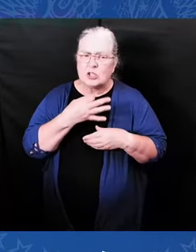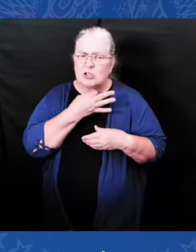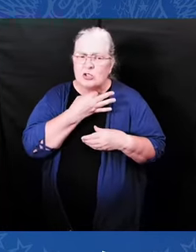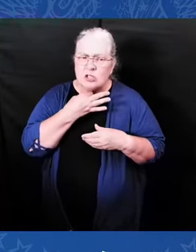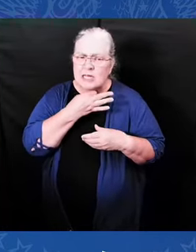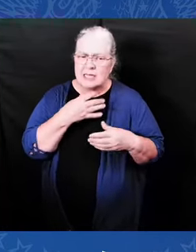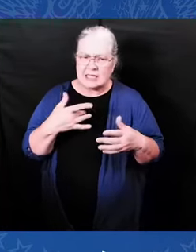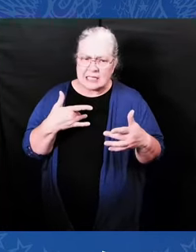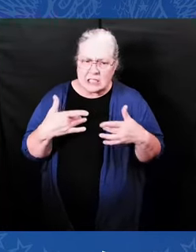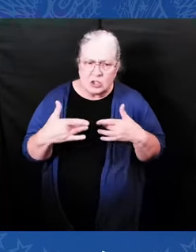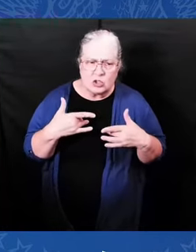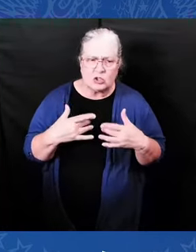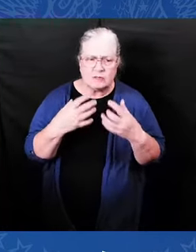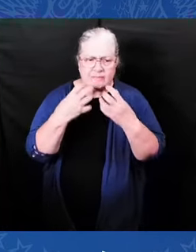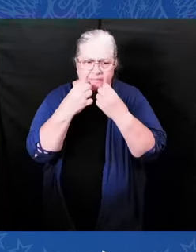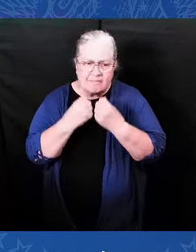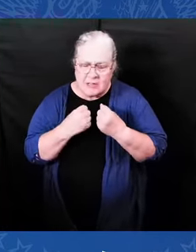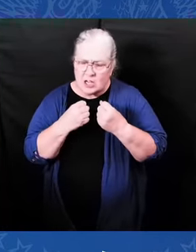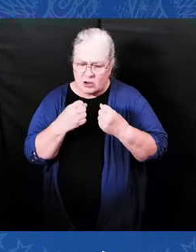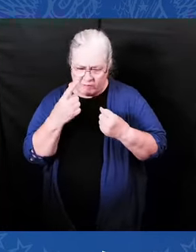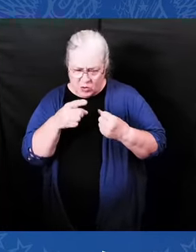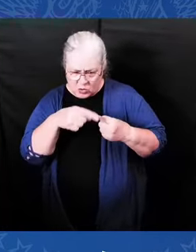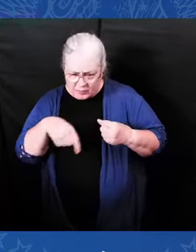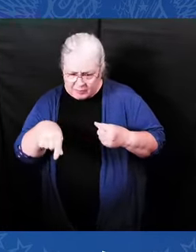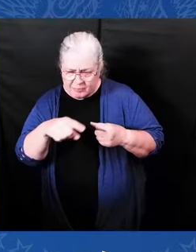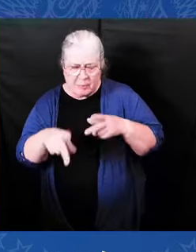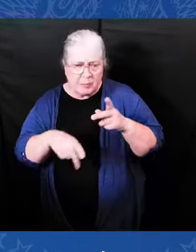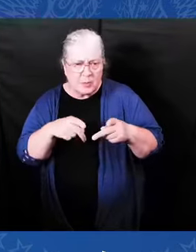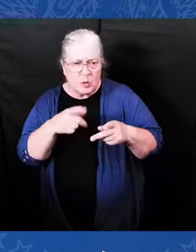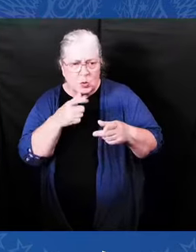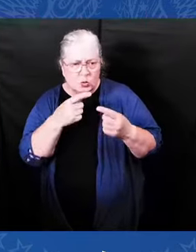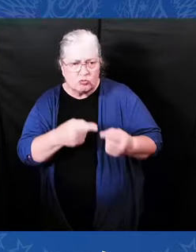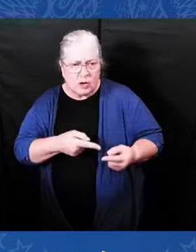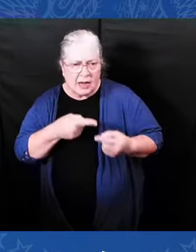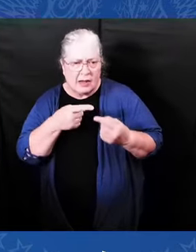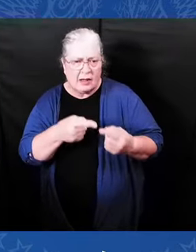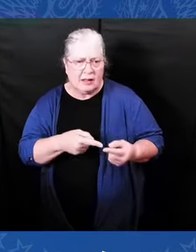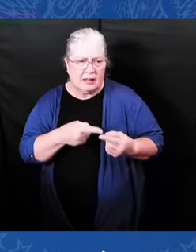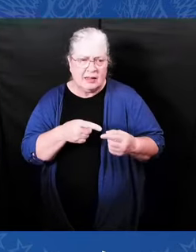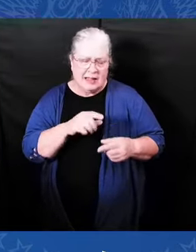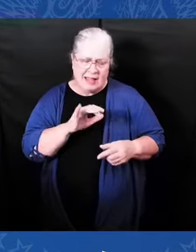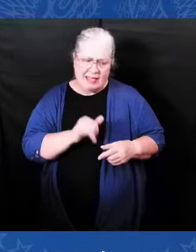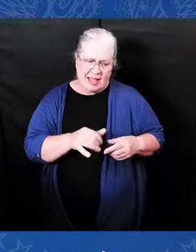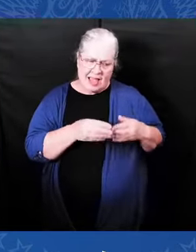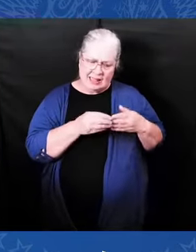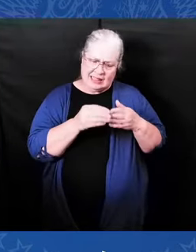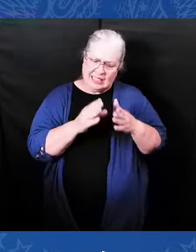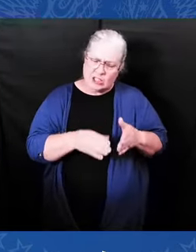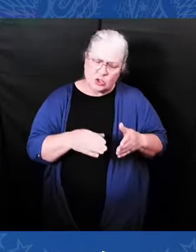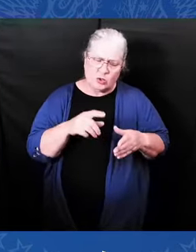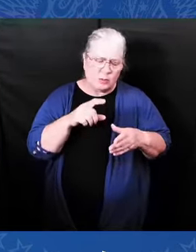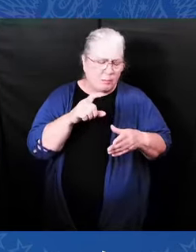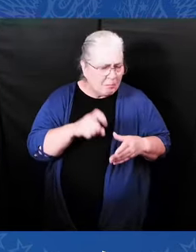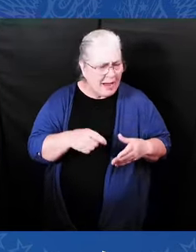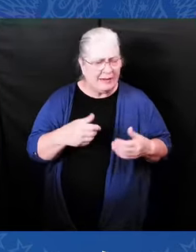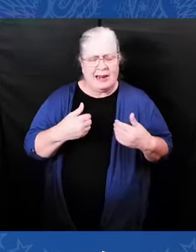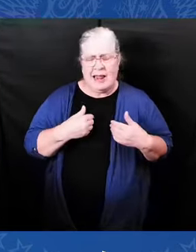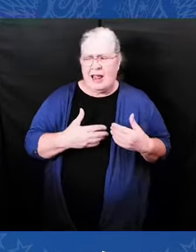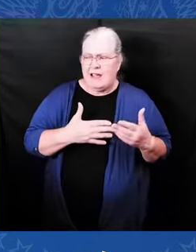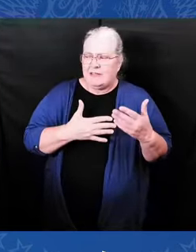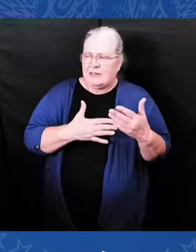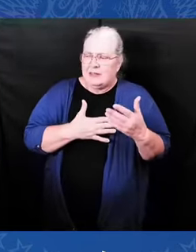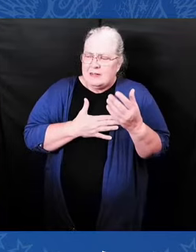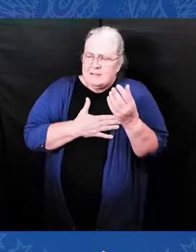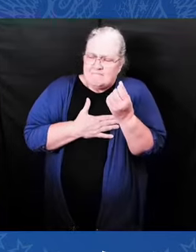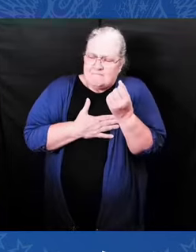has empathy. Well, our President, Joe Biden, is such a leader. He